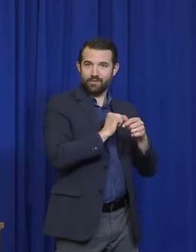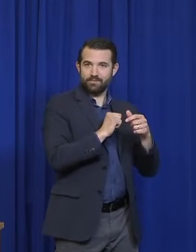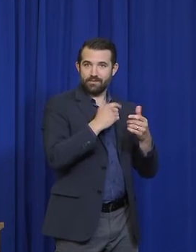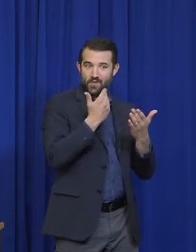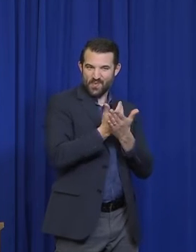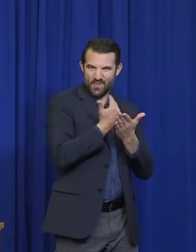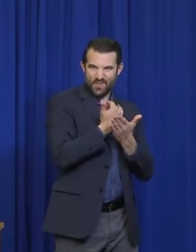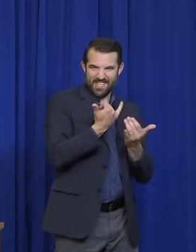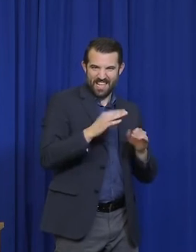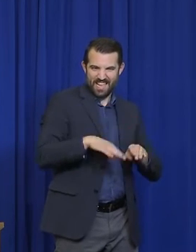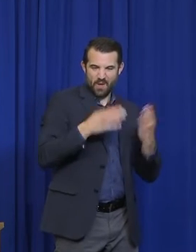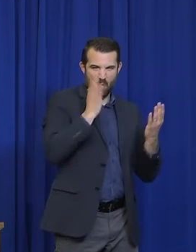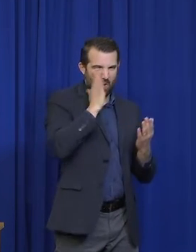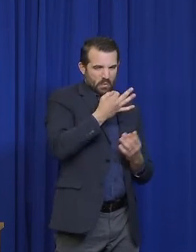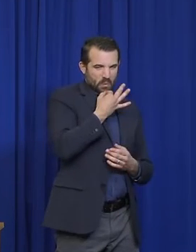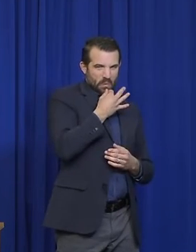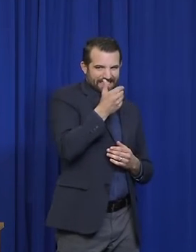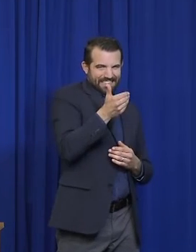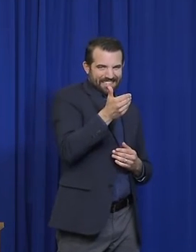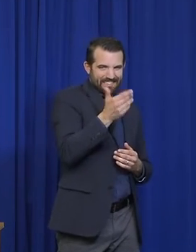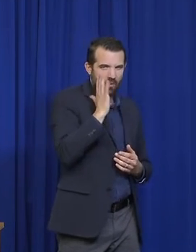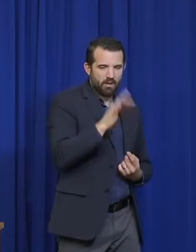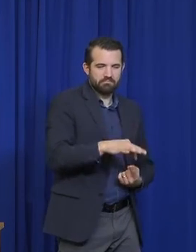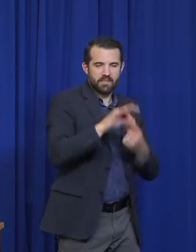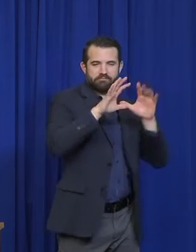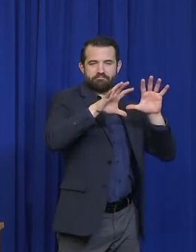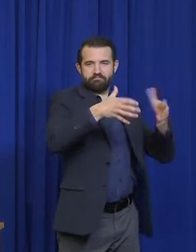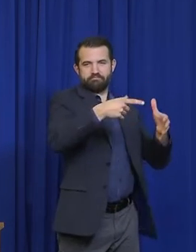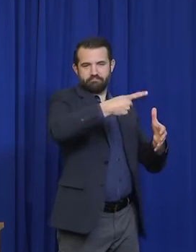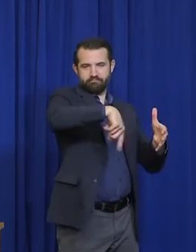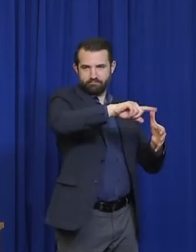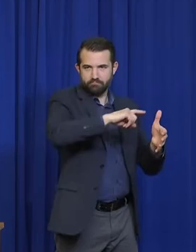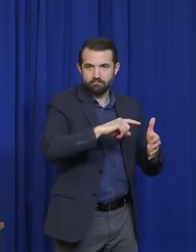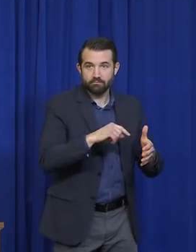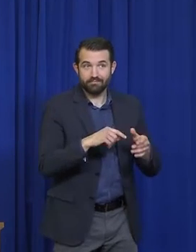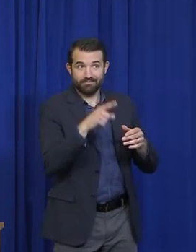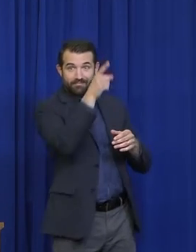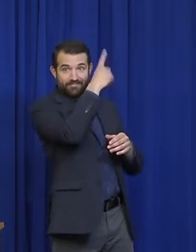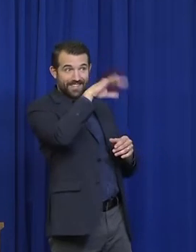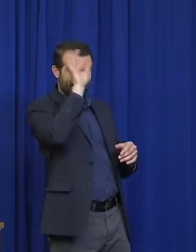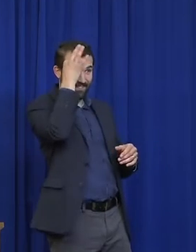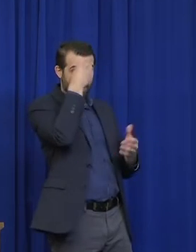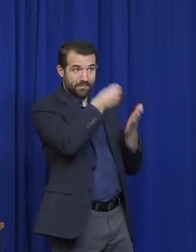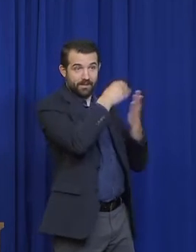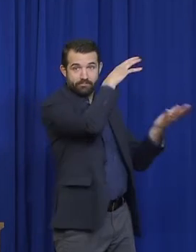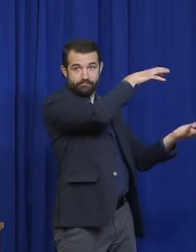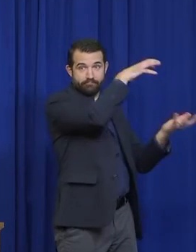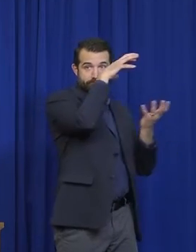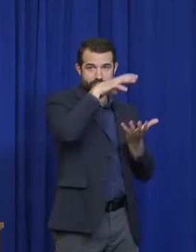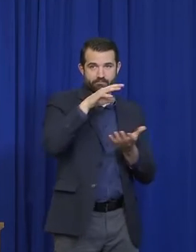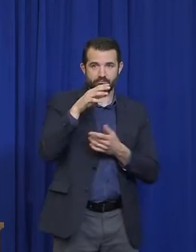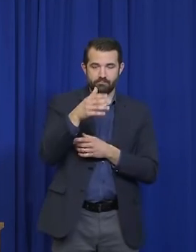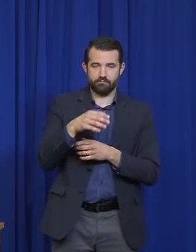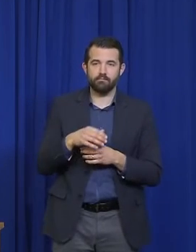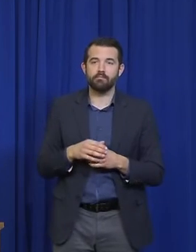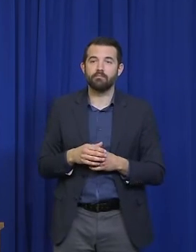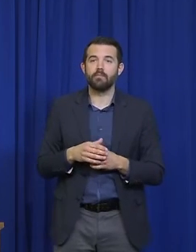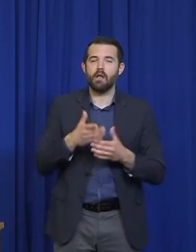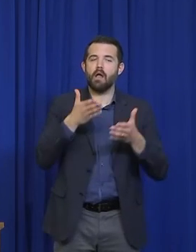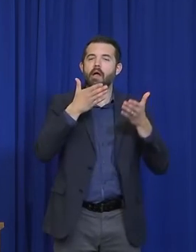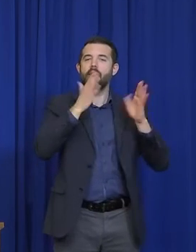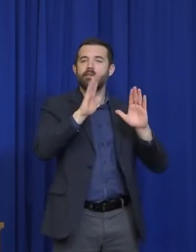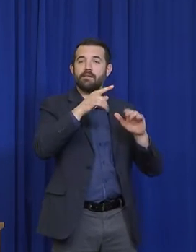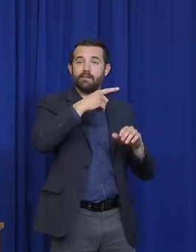the special category that we enacted in March with the bipartisan support of the legislature, which allows for